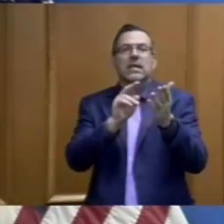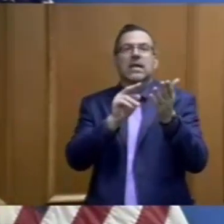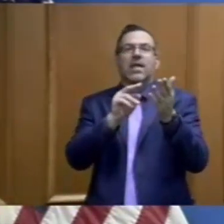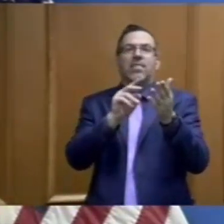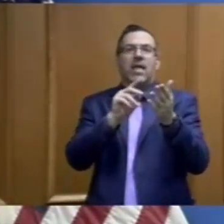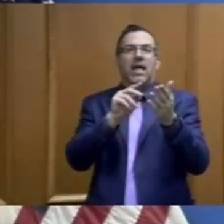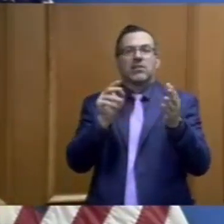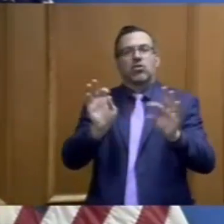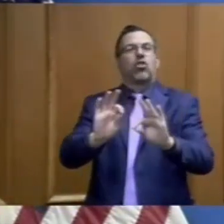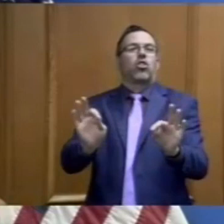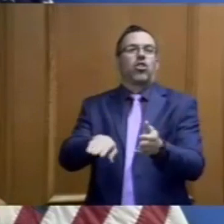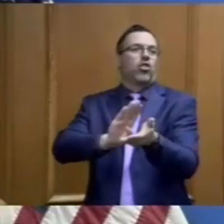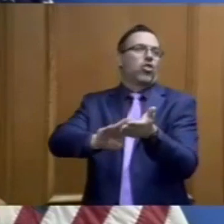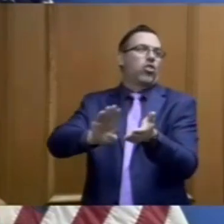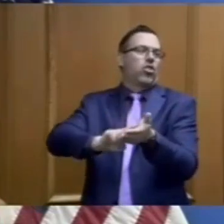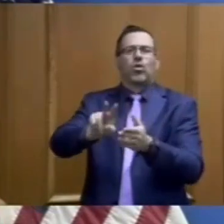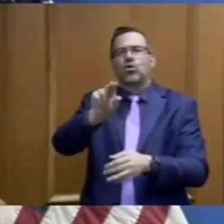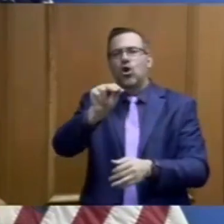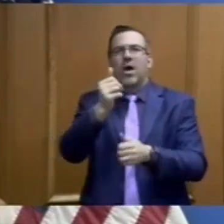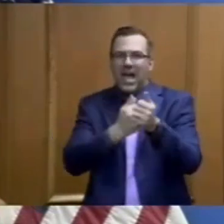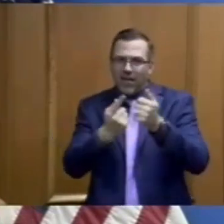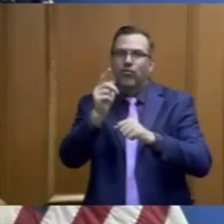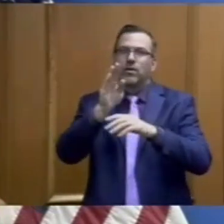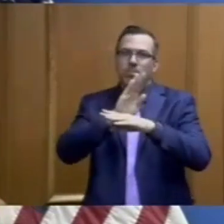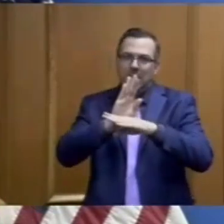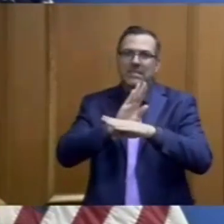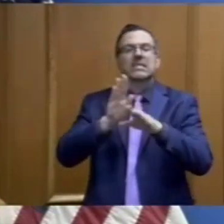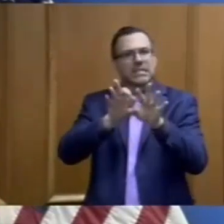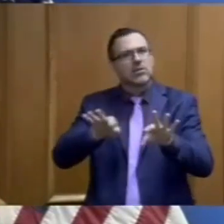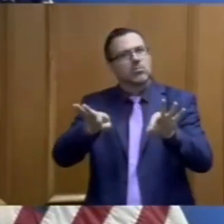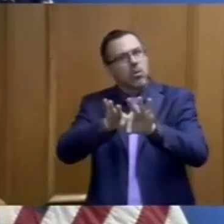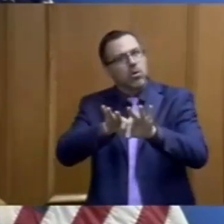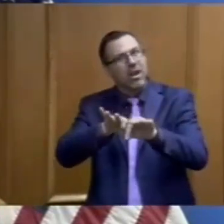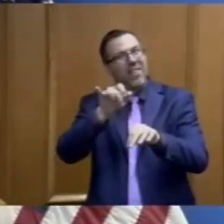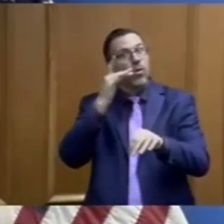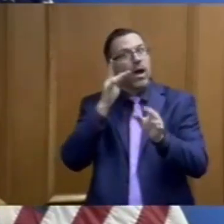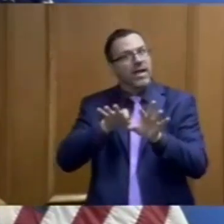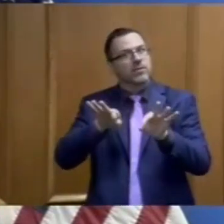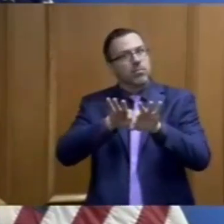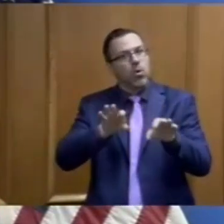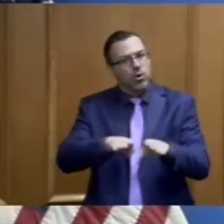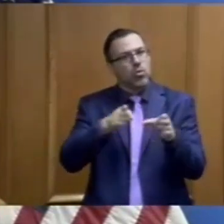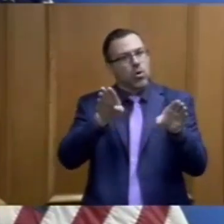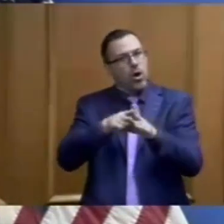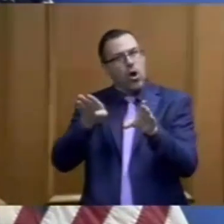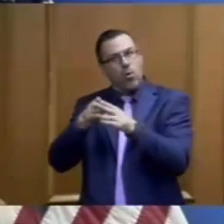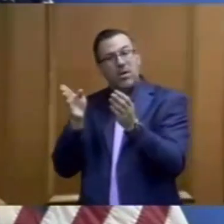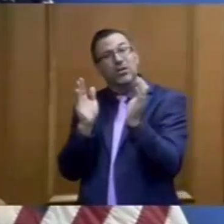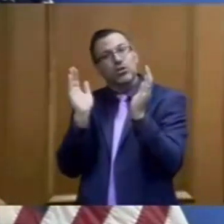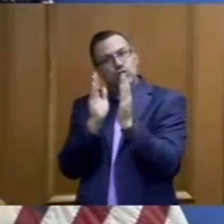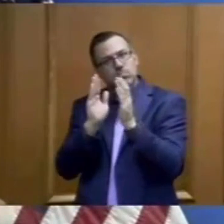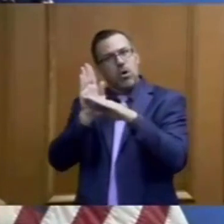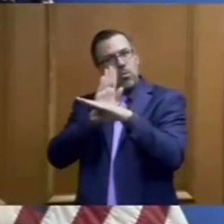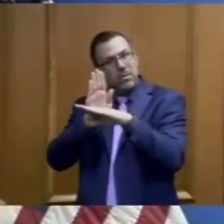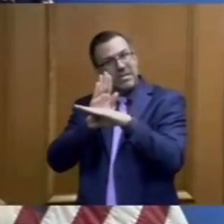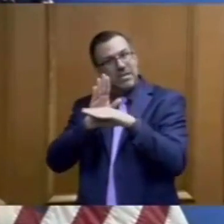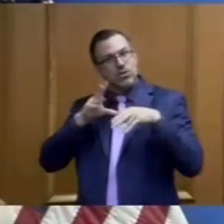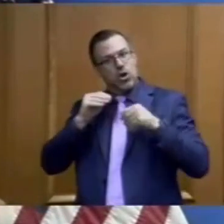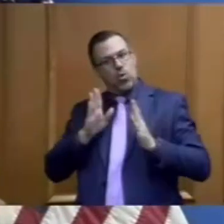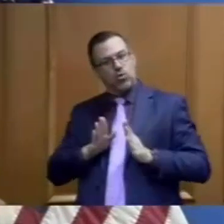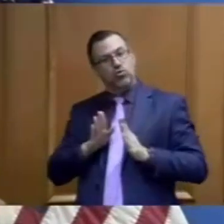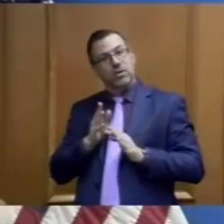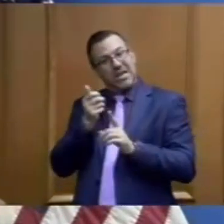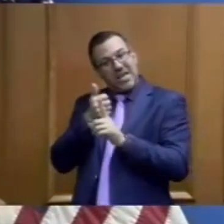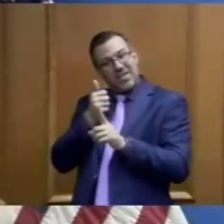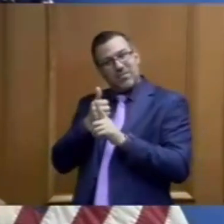Tennessee. That's one of the reasons why it is so important that we get our economy back on track. Small business owners who have created a business